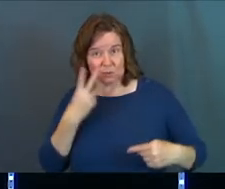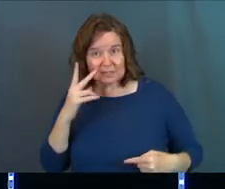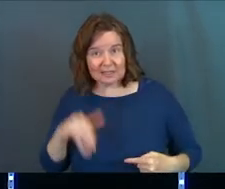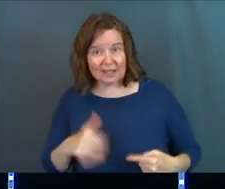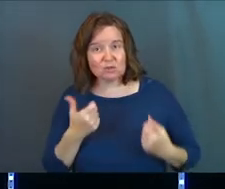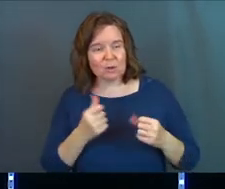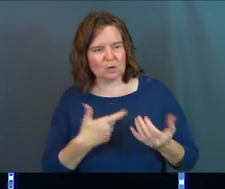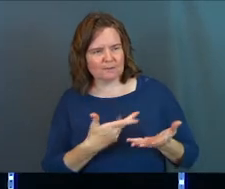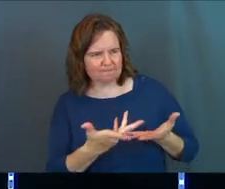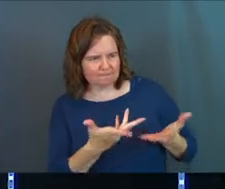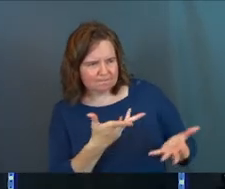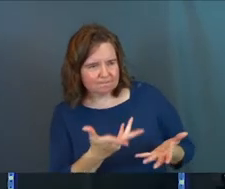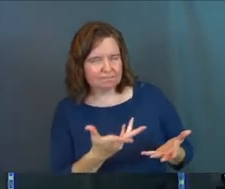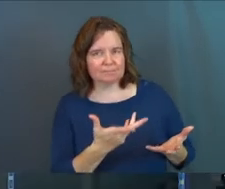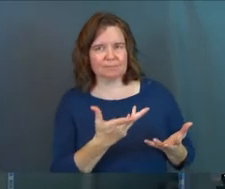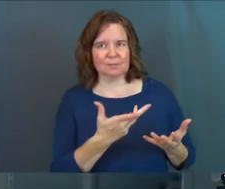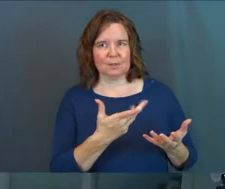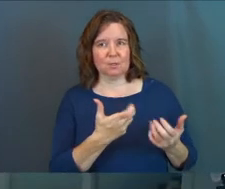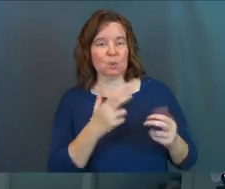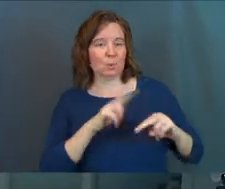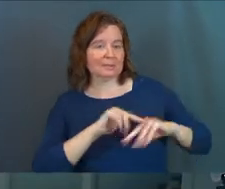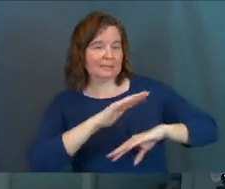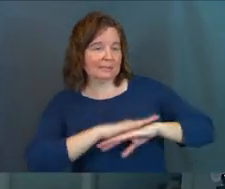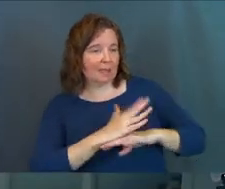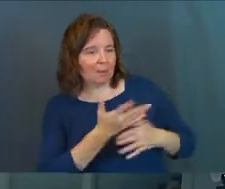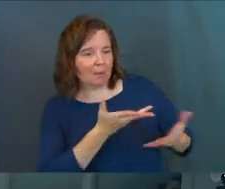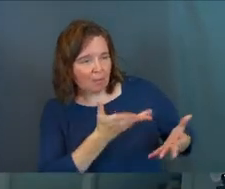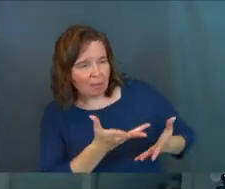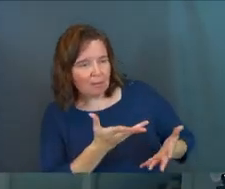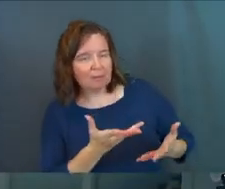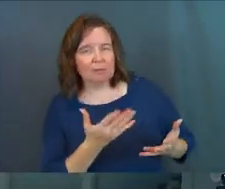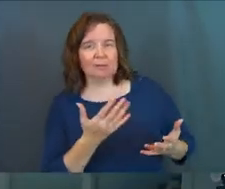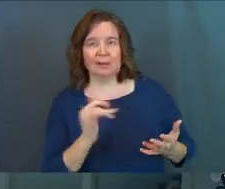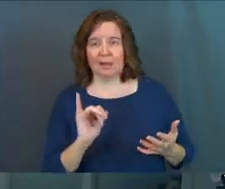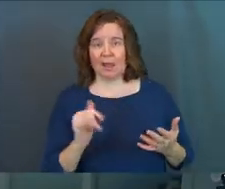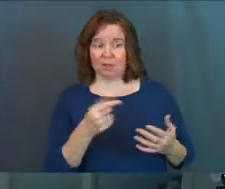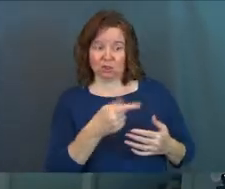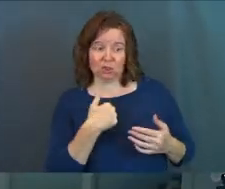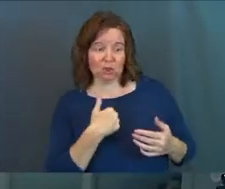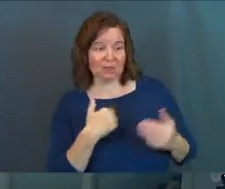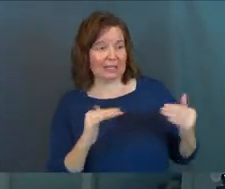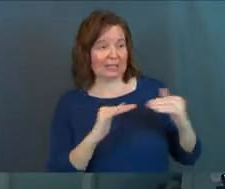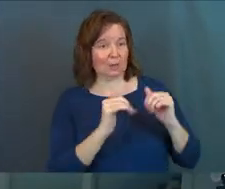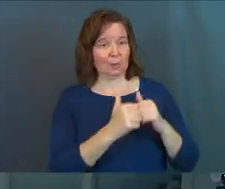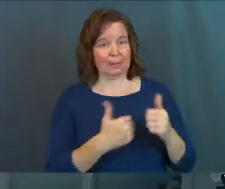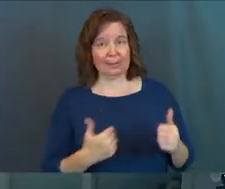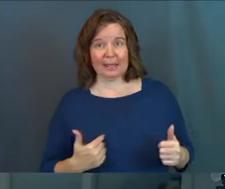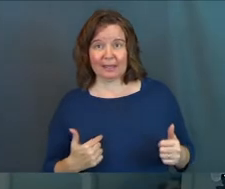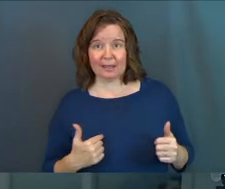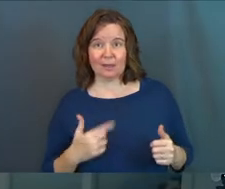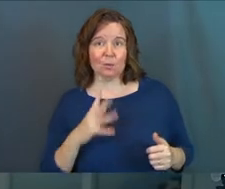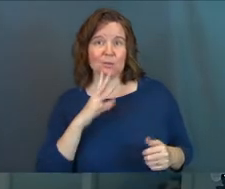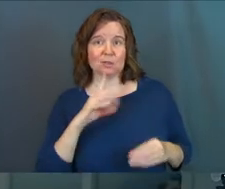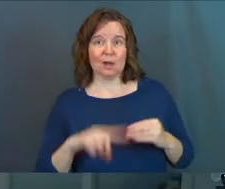He's trying to have this nice casual, like, we're sitting here at a table, Jesus. Like, you're an equal with me. We're talking about